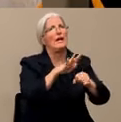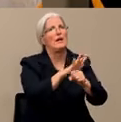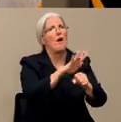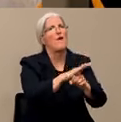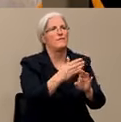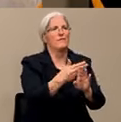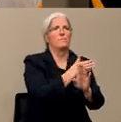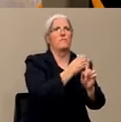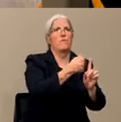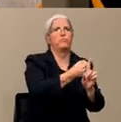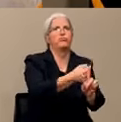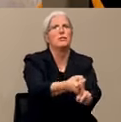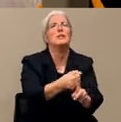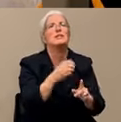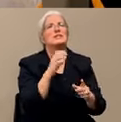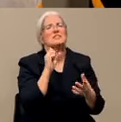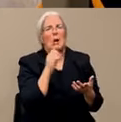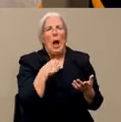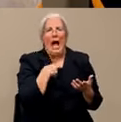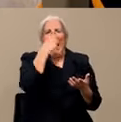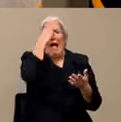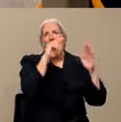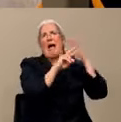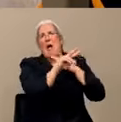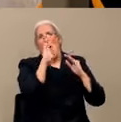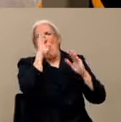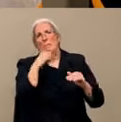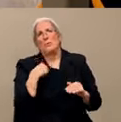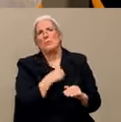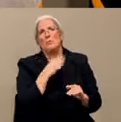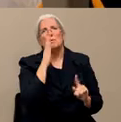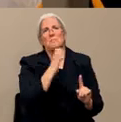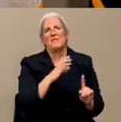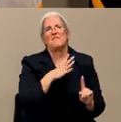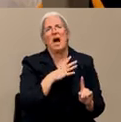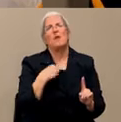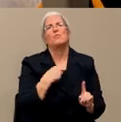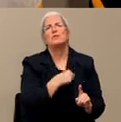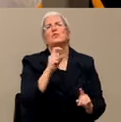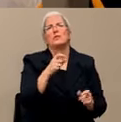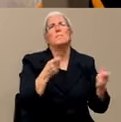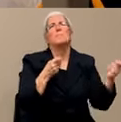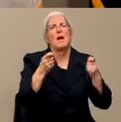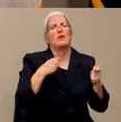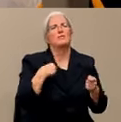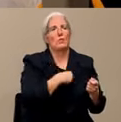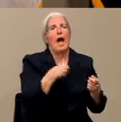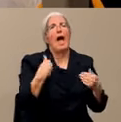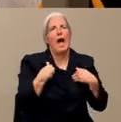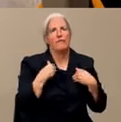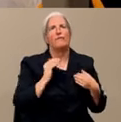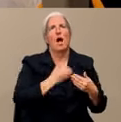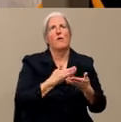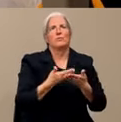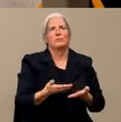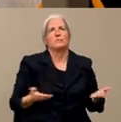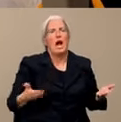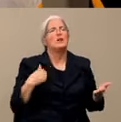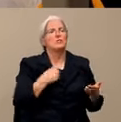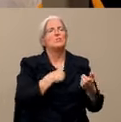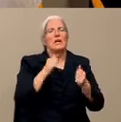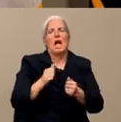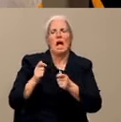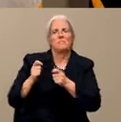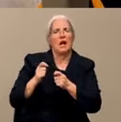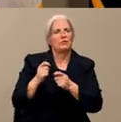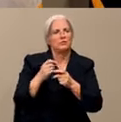go through this fine. We are going to manage our surge and we will be fine. Okay, the next question I